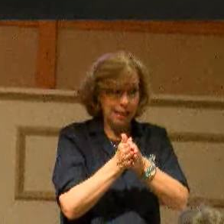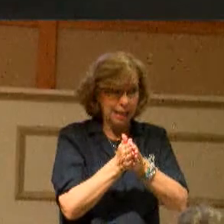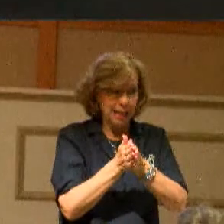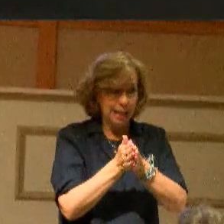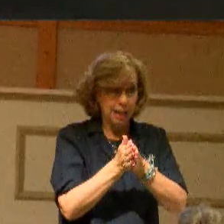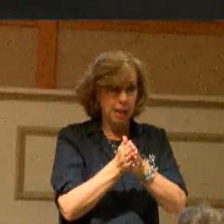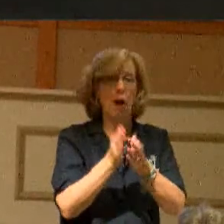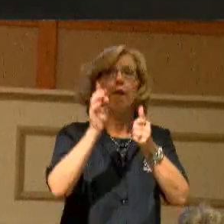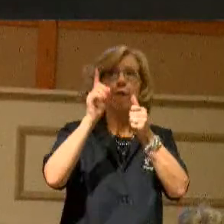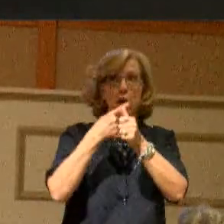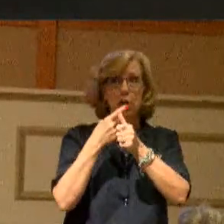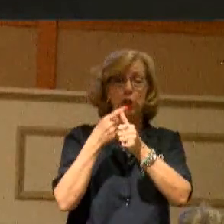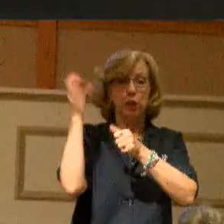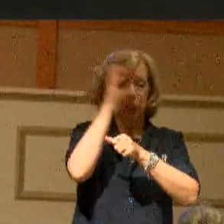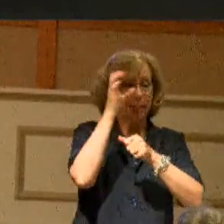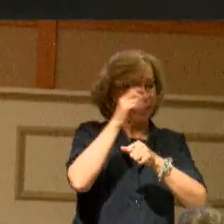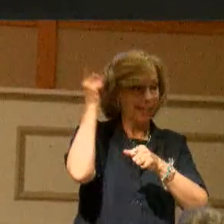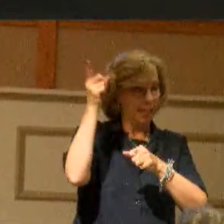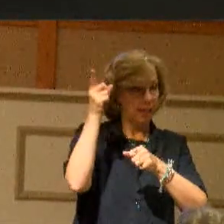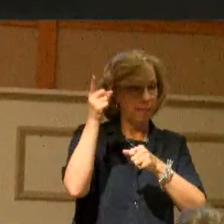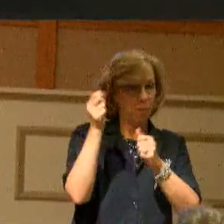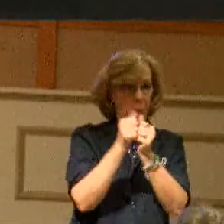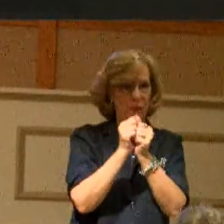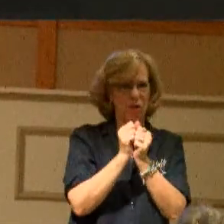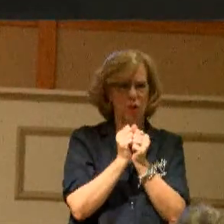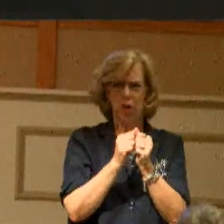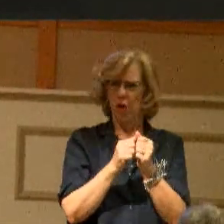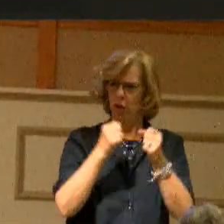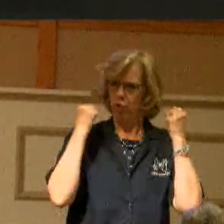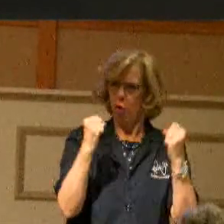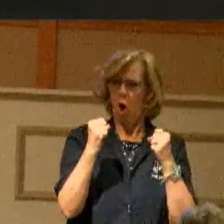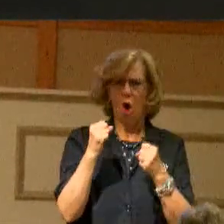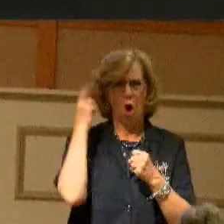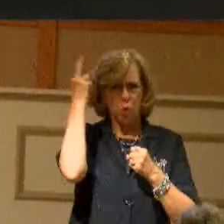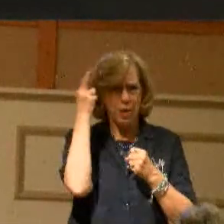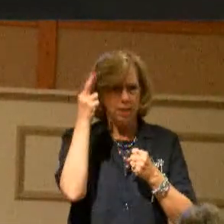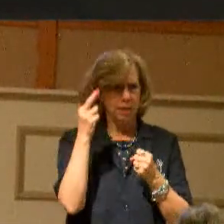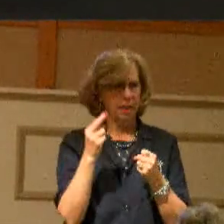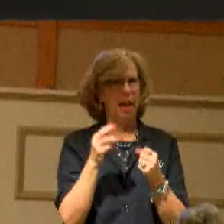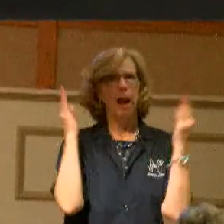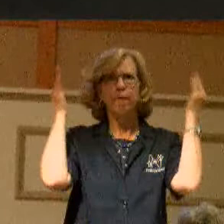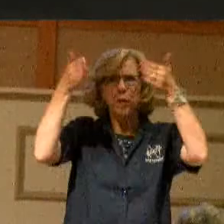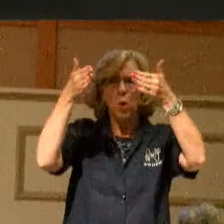Seek ye first with a firm purpose, with a focal point.